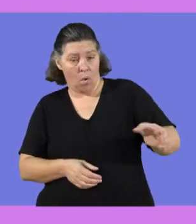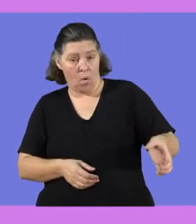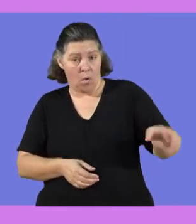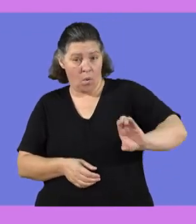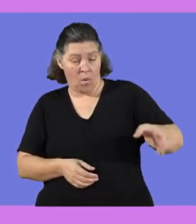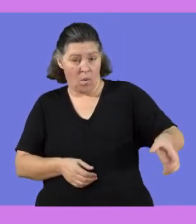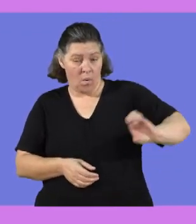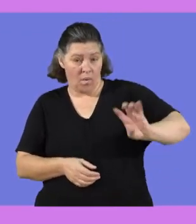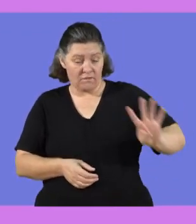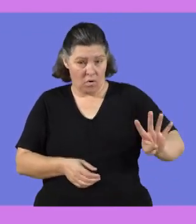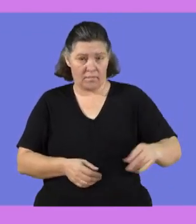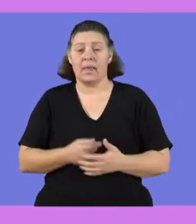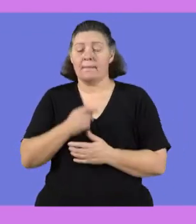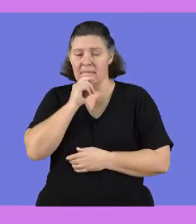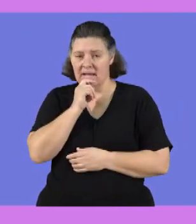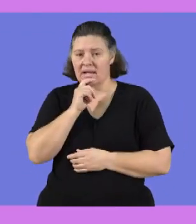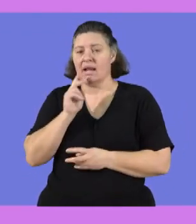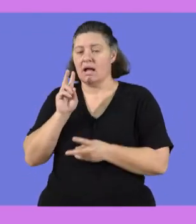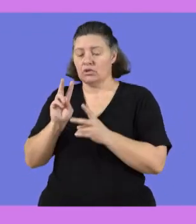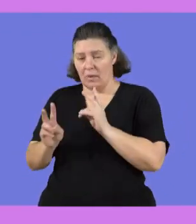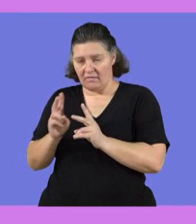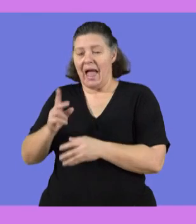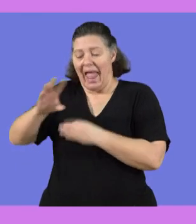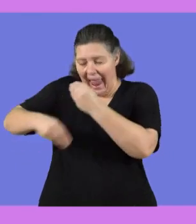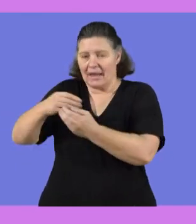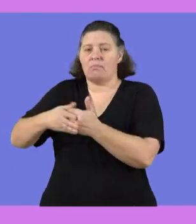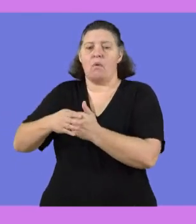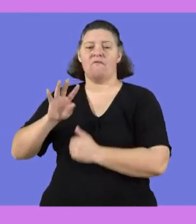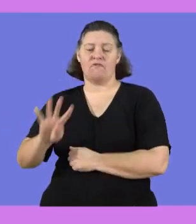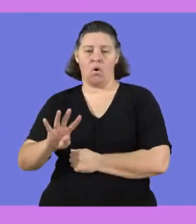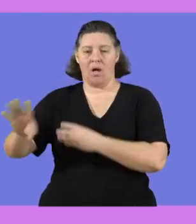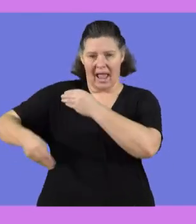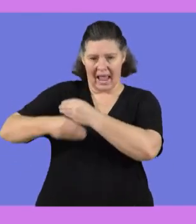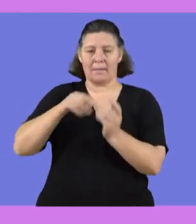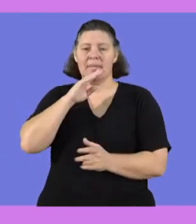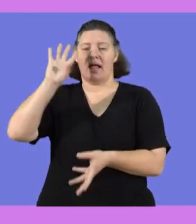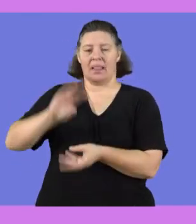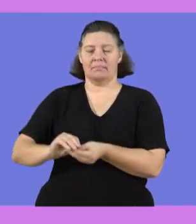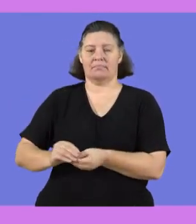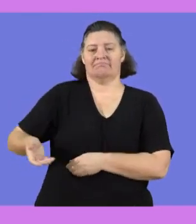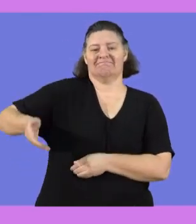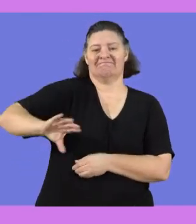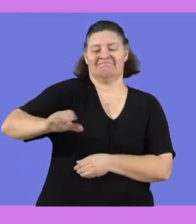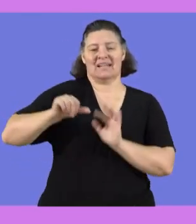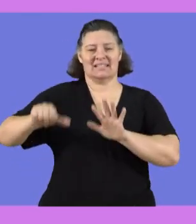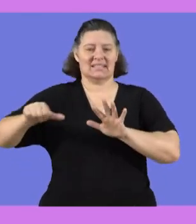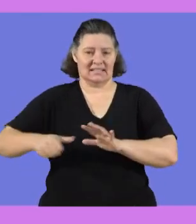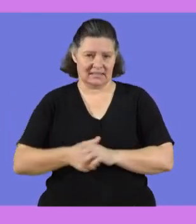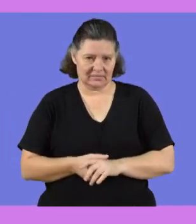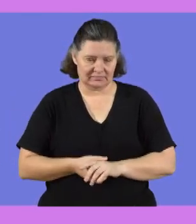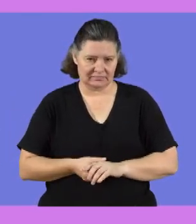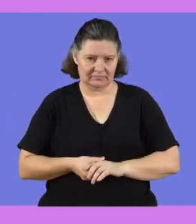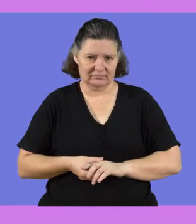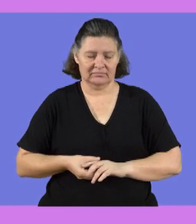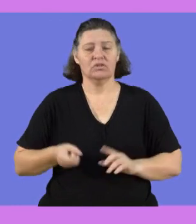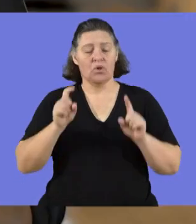saying 12 plus 4, which equals to 16. So our